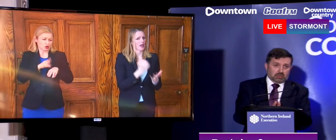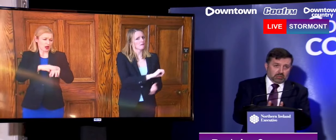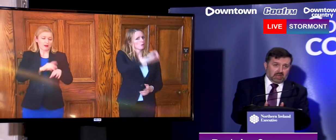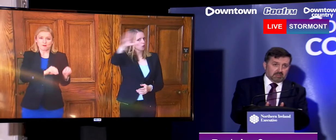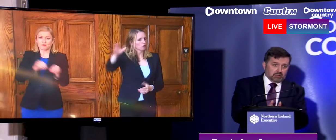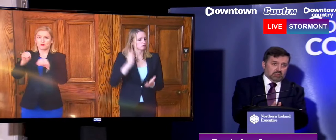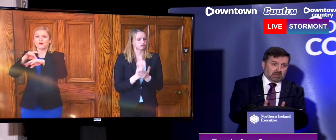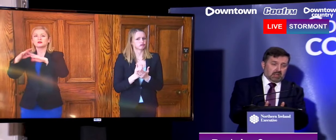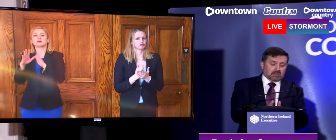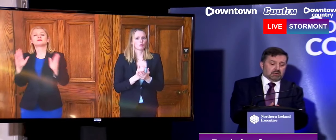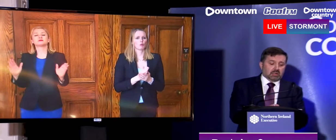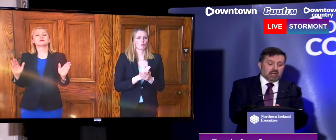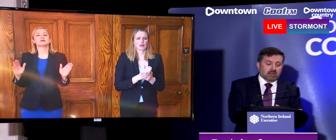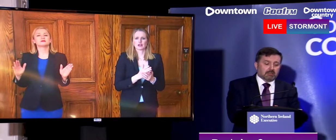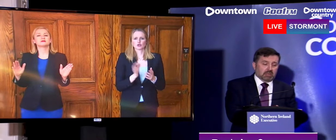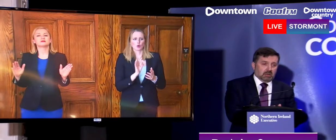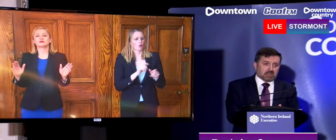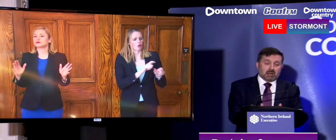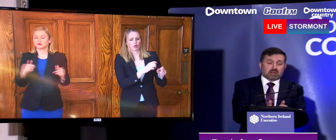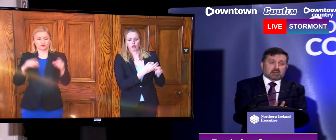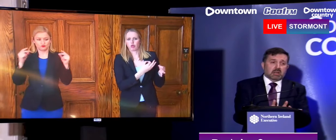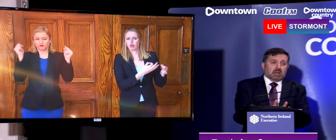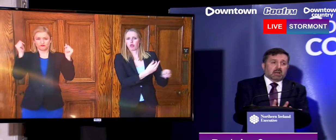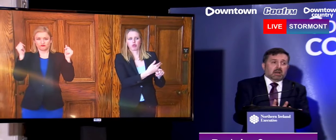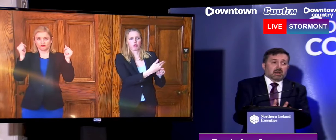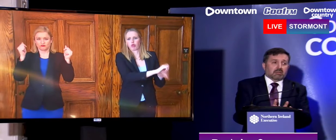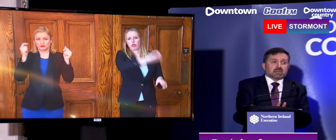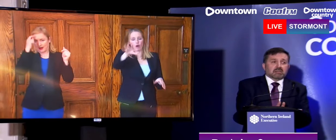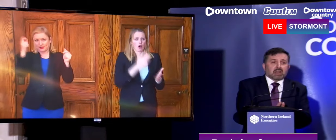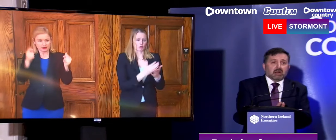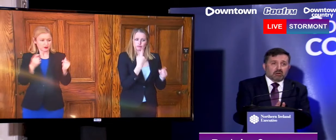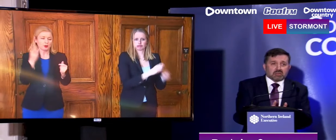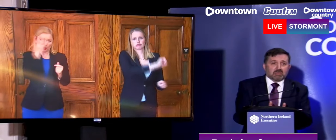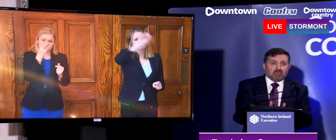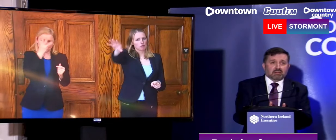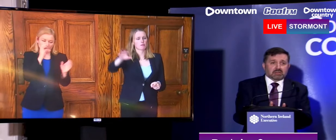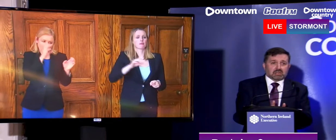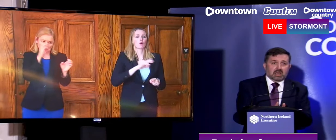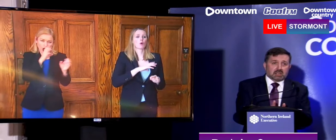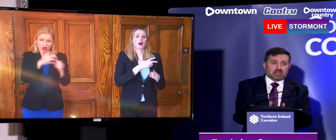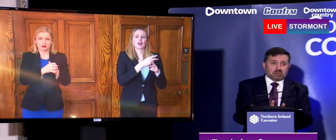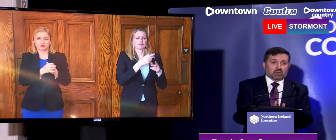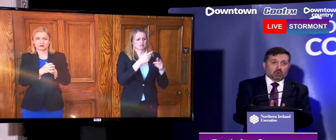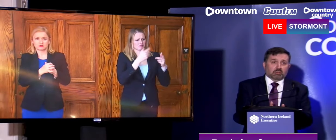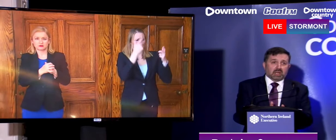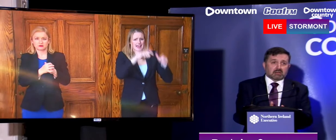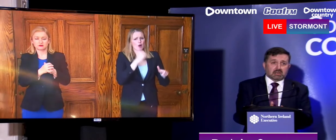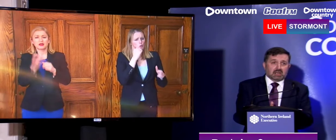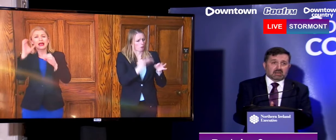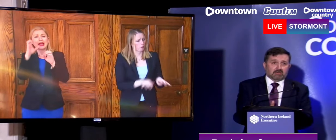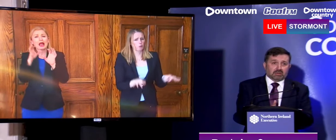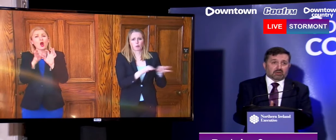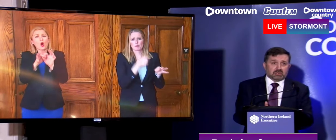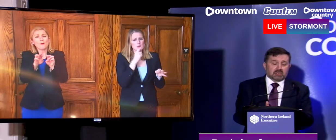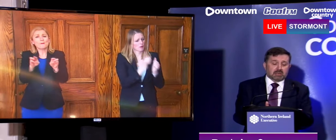There's no, there's no time, there's no time lag, there's no delay been done as that because a resident of a care home is a member of our society, so they won't be